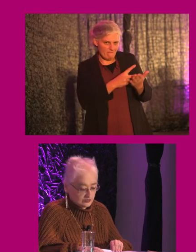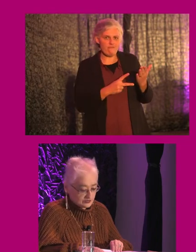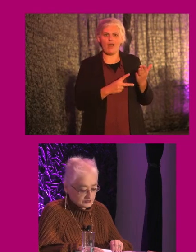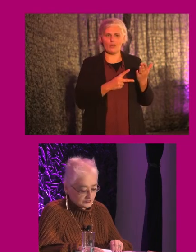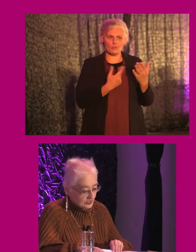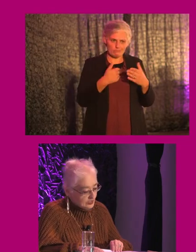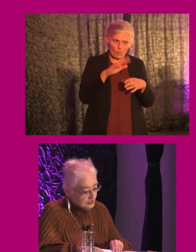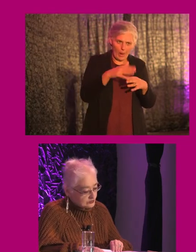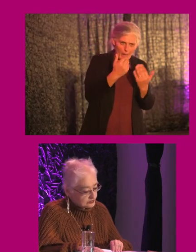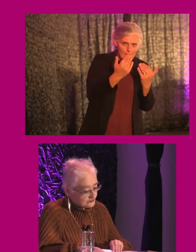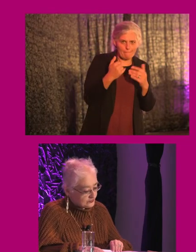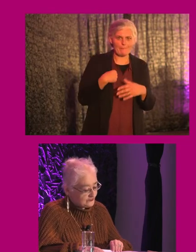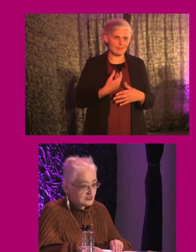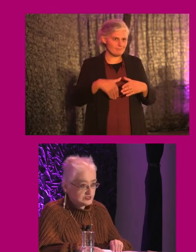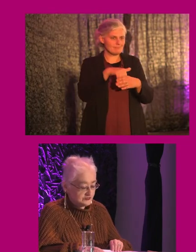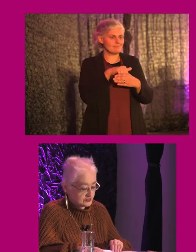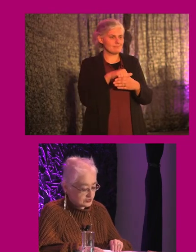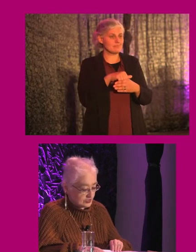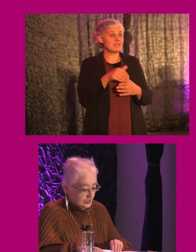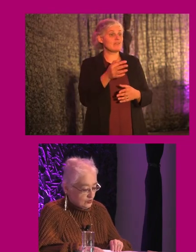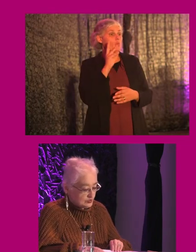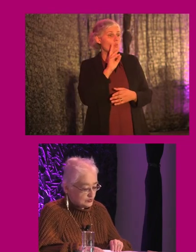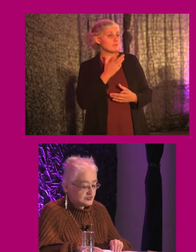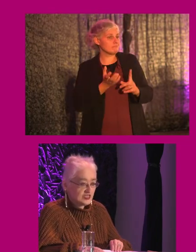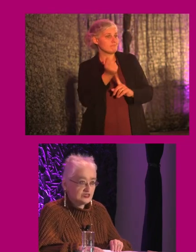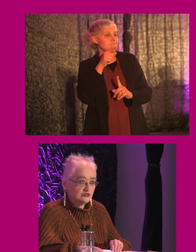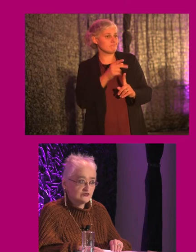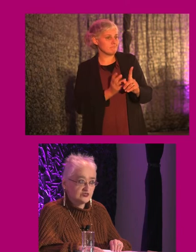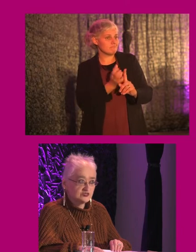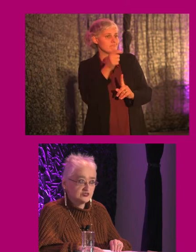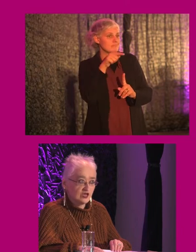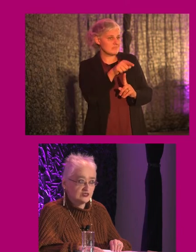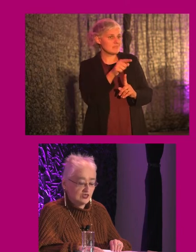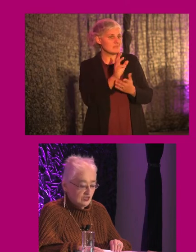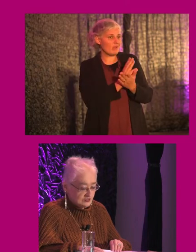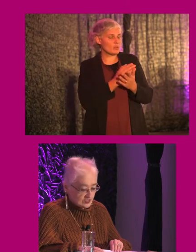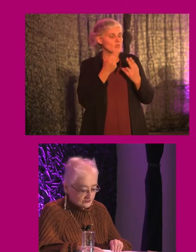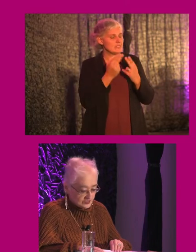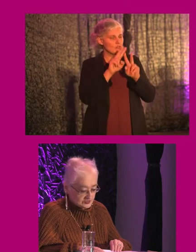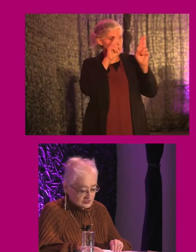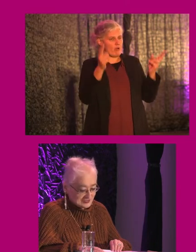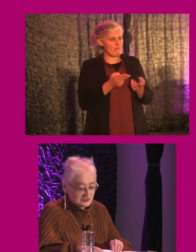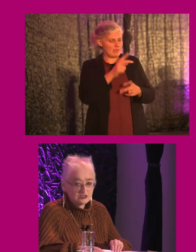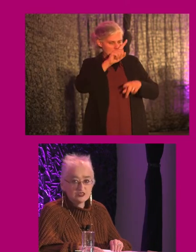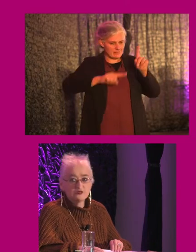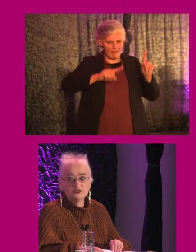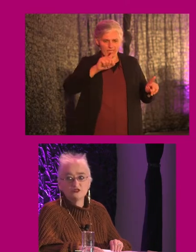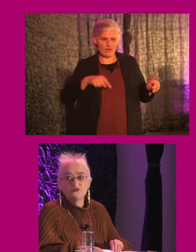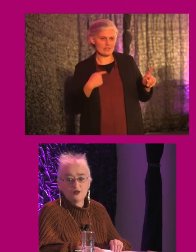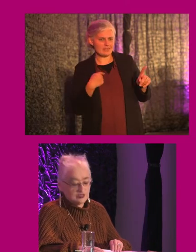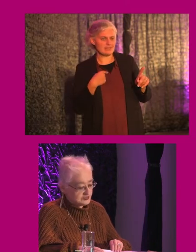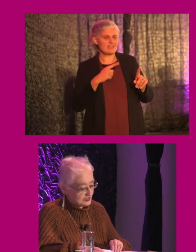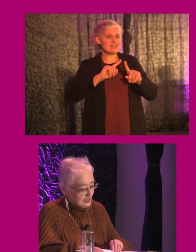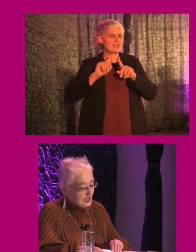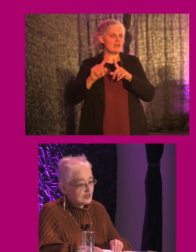and included. In order to fulfill this function, we must take universal design, diversity, intergenerational